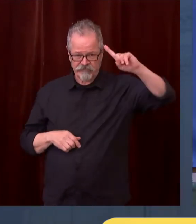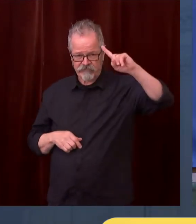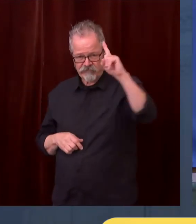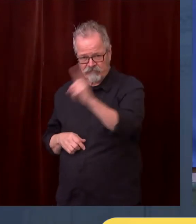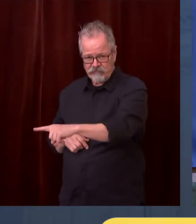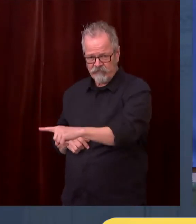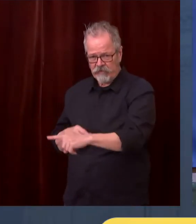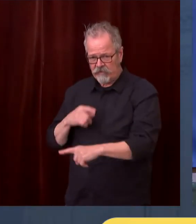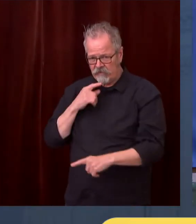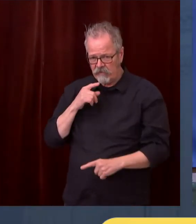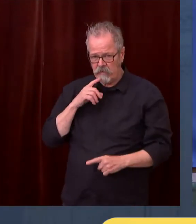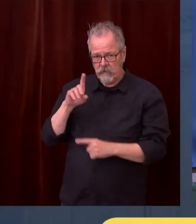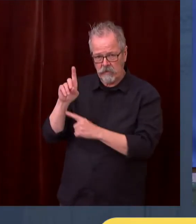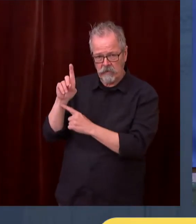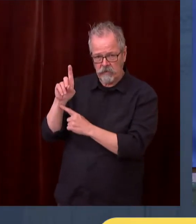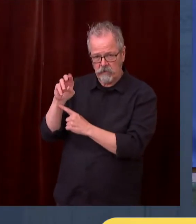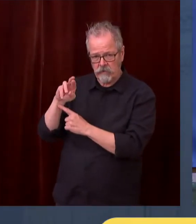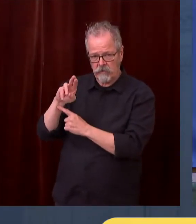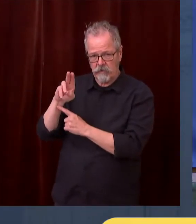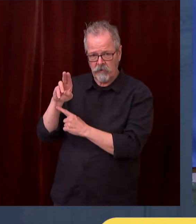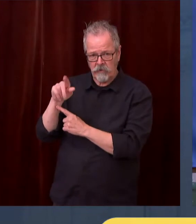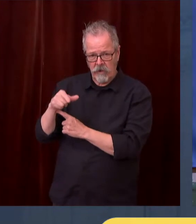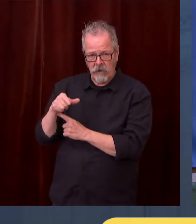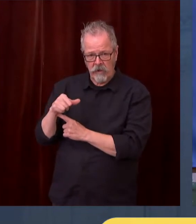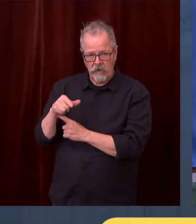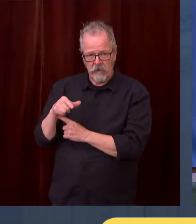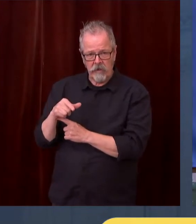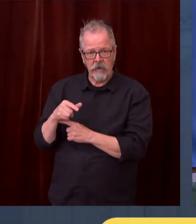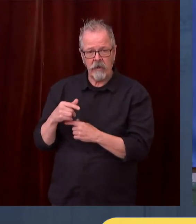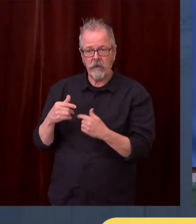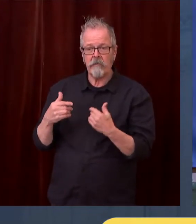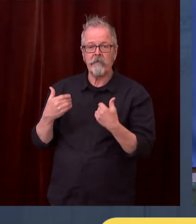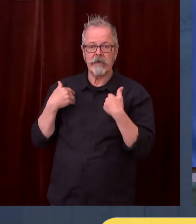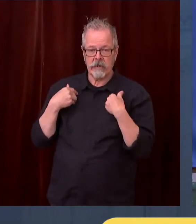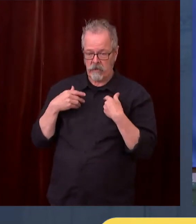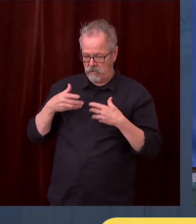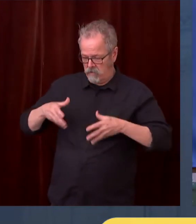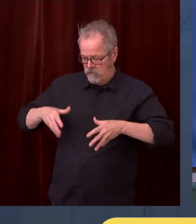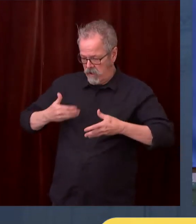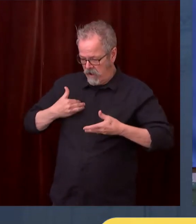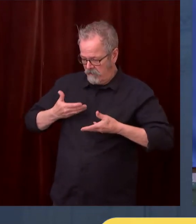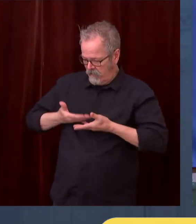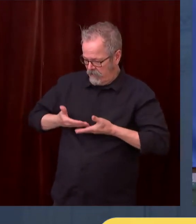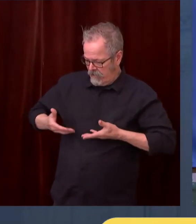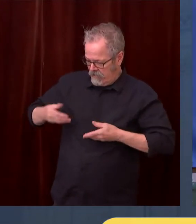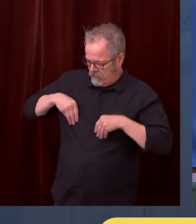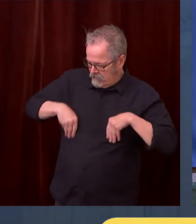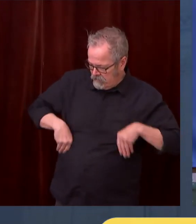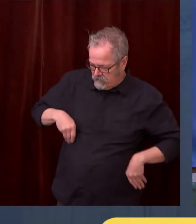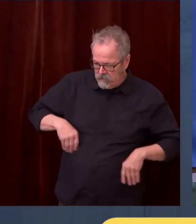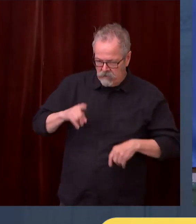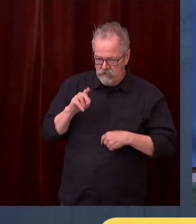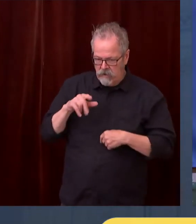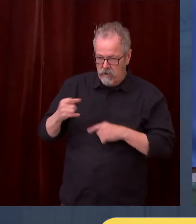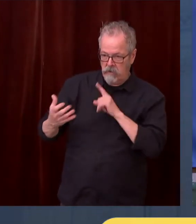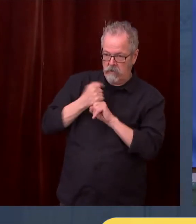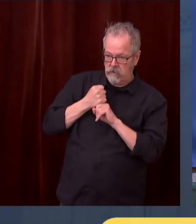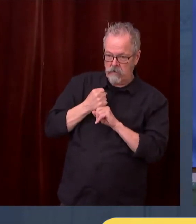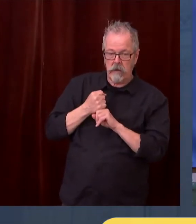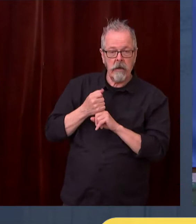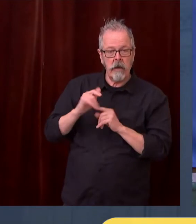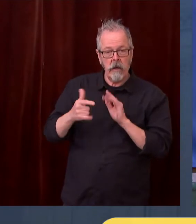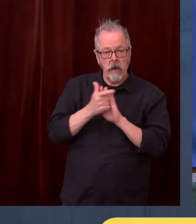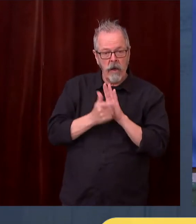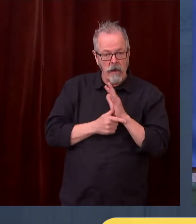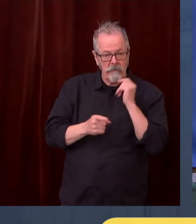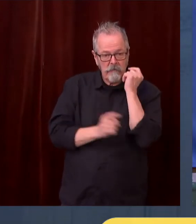includes allowing folks to have personal amounts of narcotics like heroin and methamphetamine. Could you share a little bit about